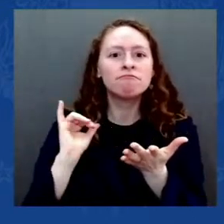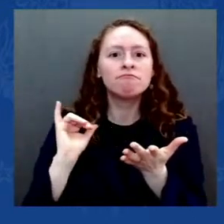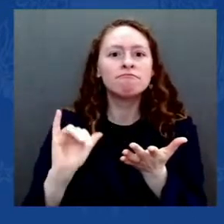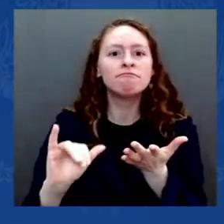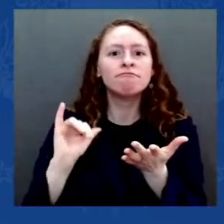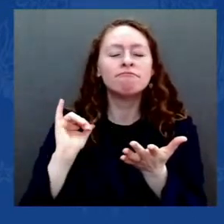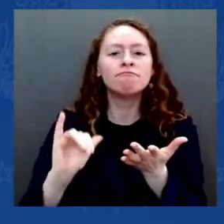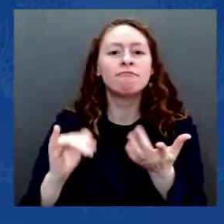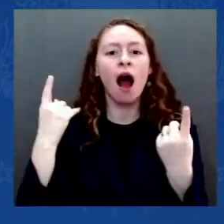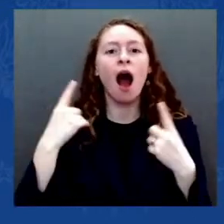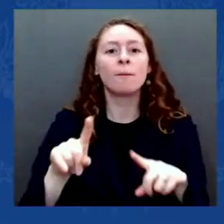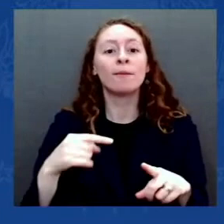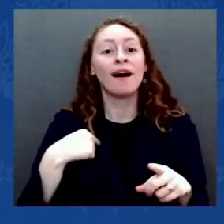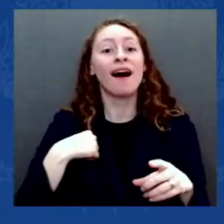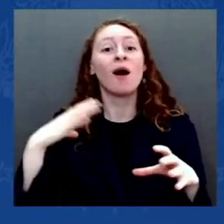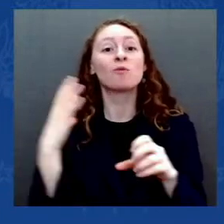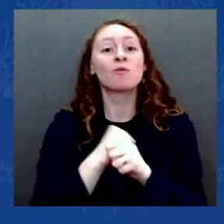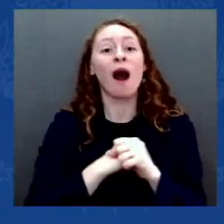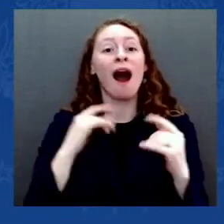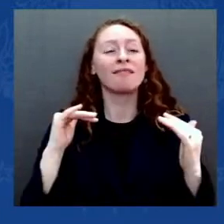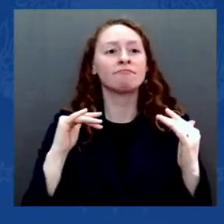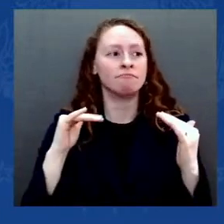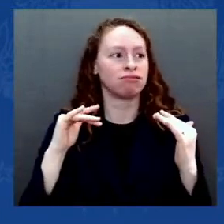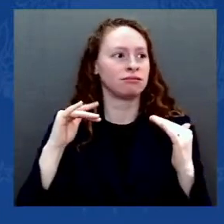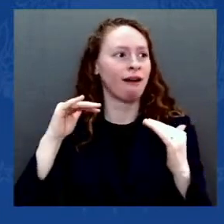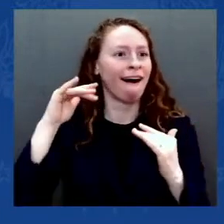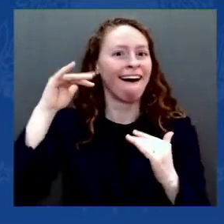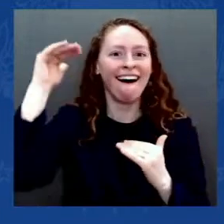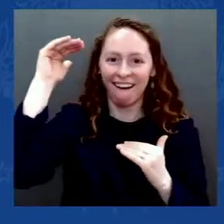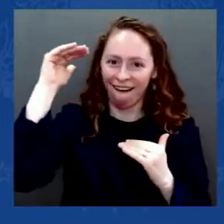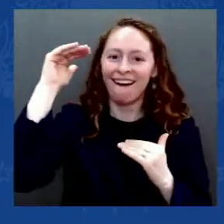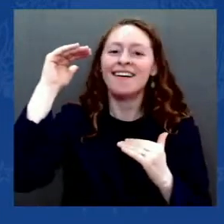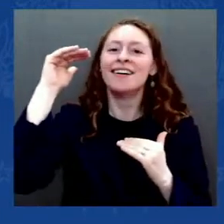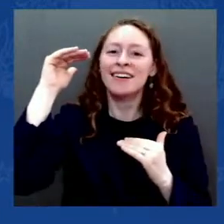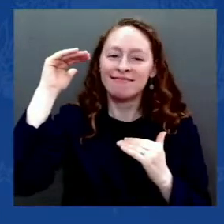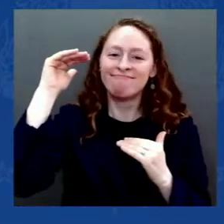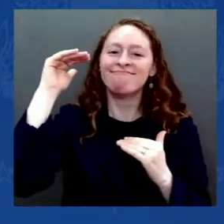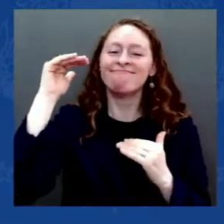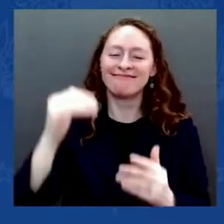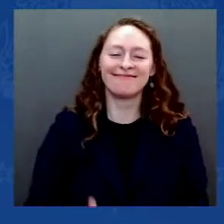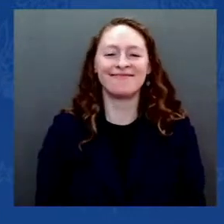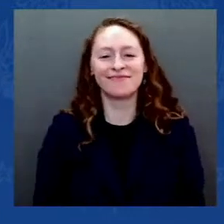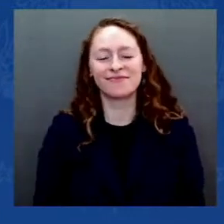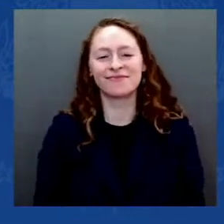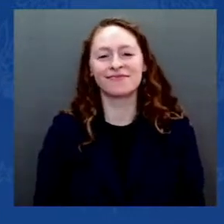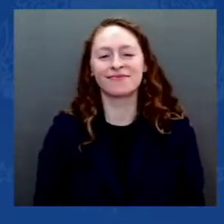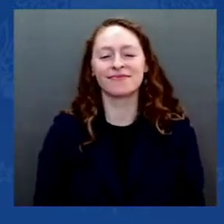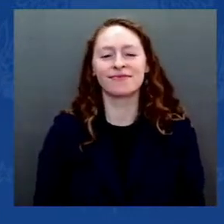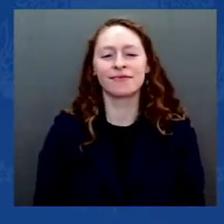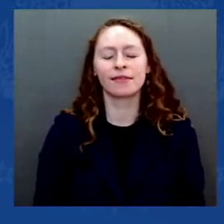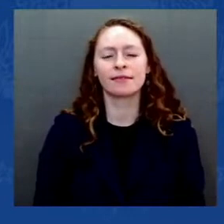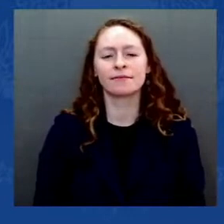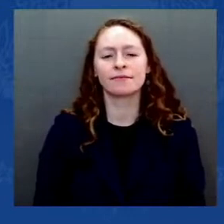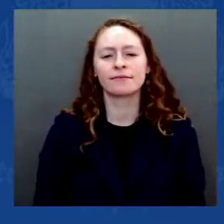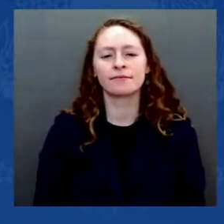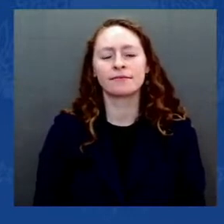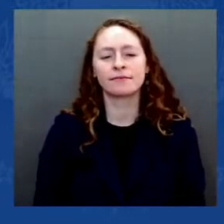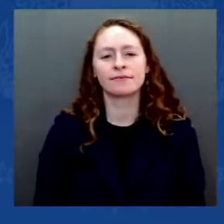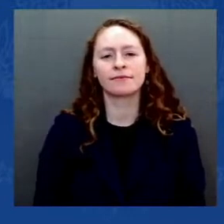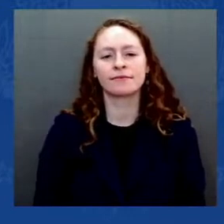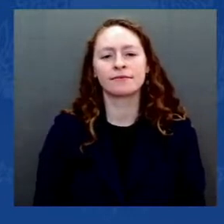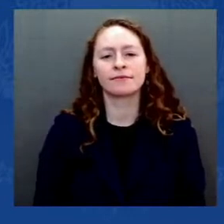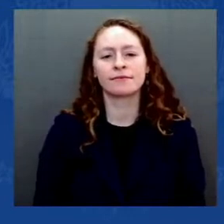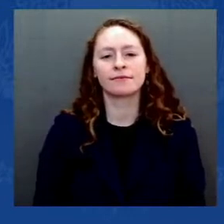Even before the first ballot was cast, the former president was preemptively sowing doubt about the election results.